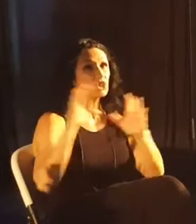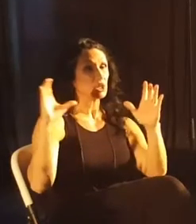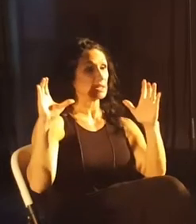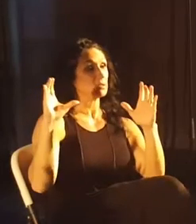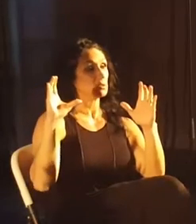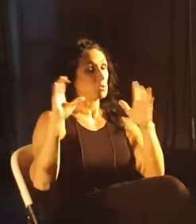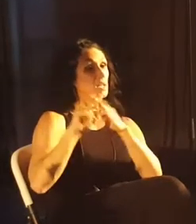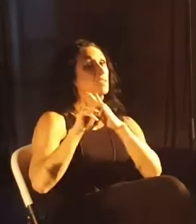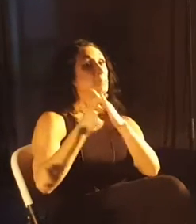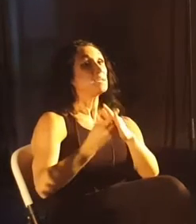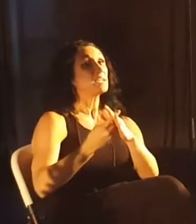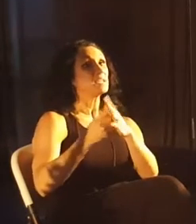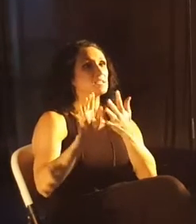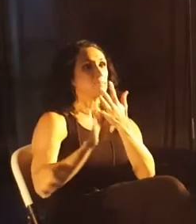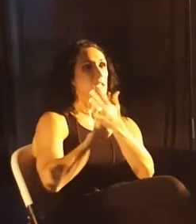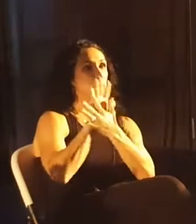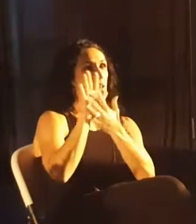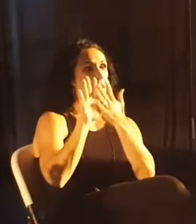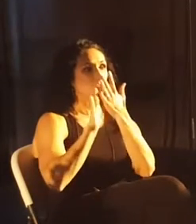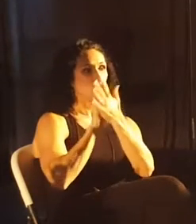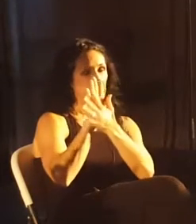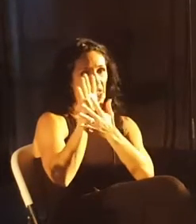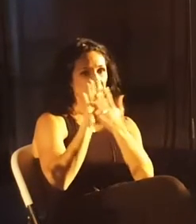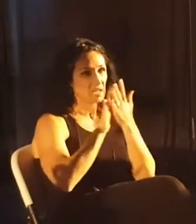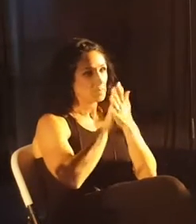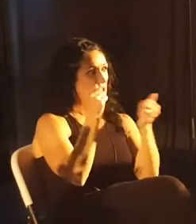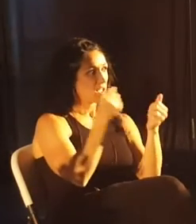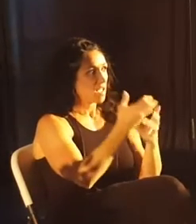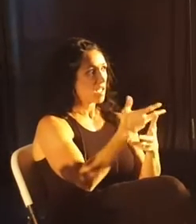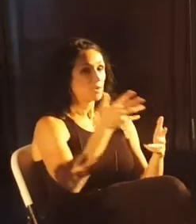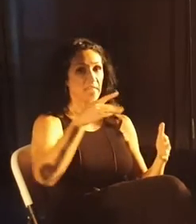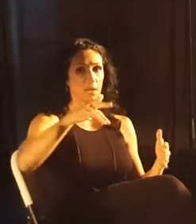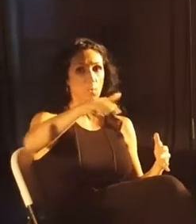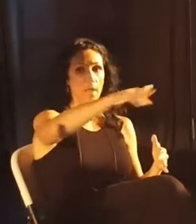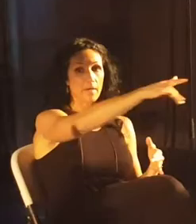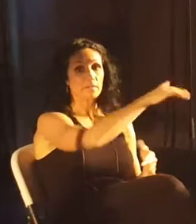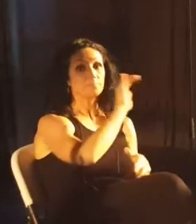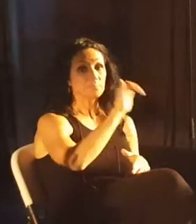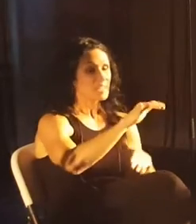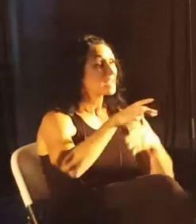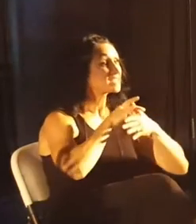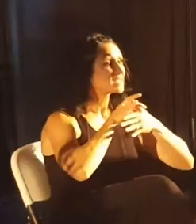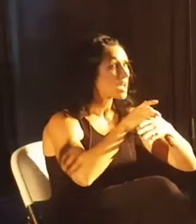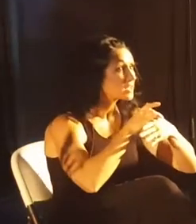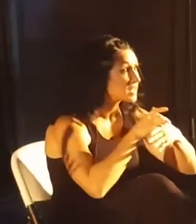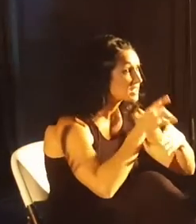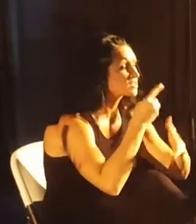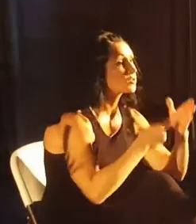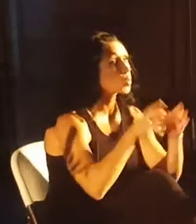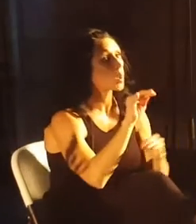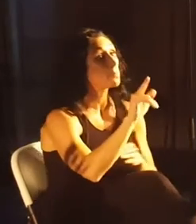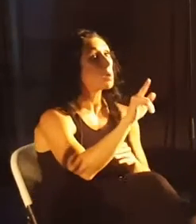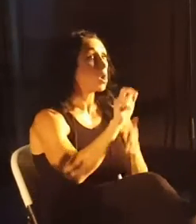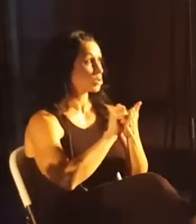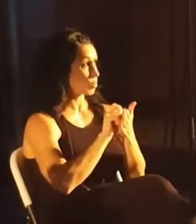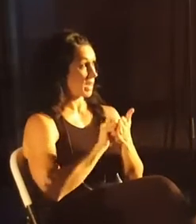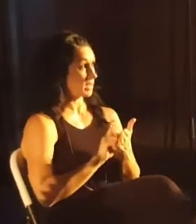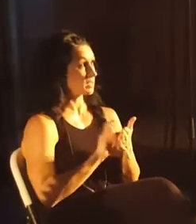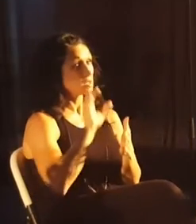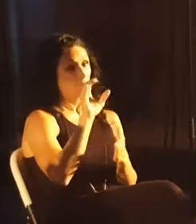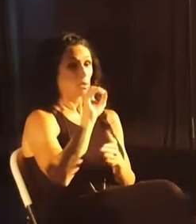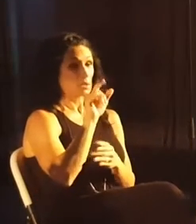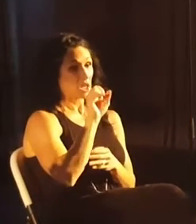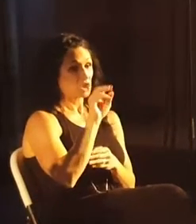begins to become blurry about everything around you. And so that's the context for what Paul's writing here in